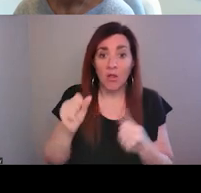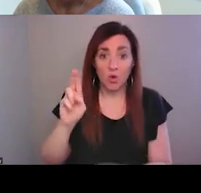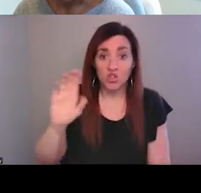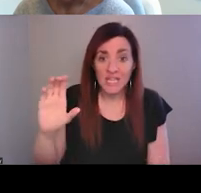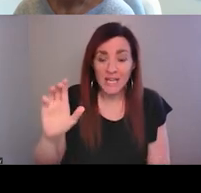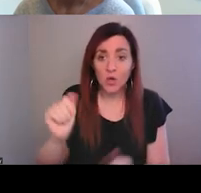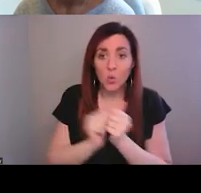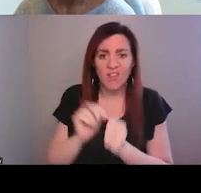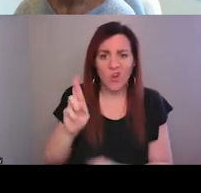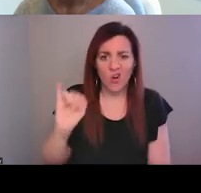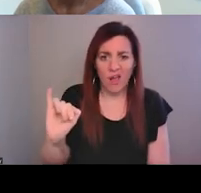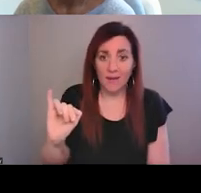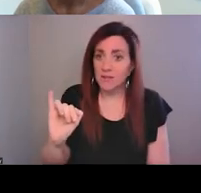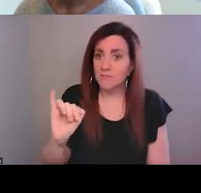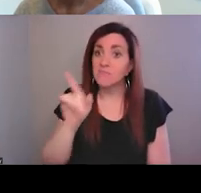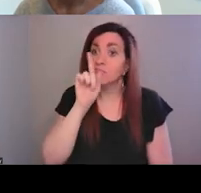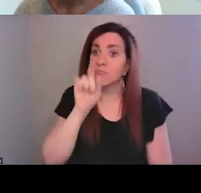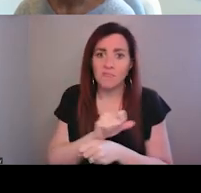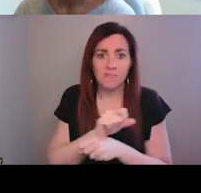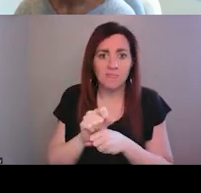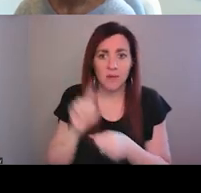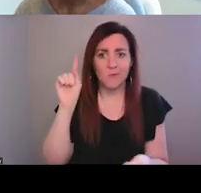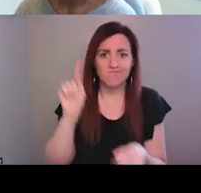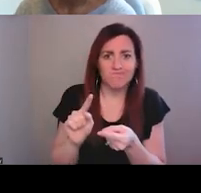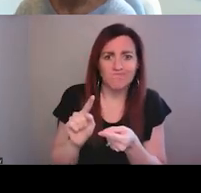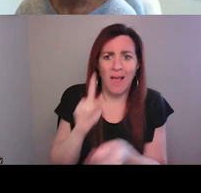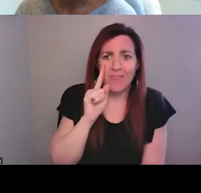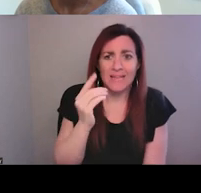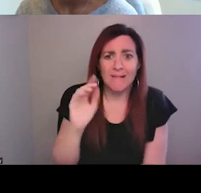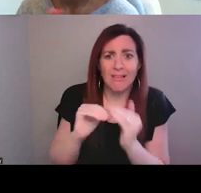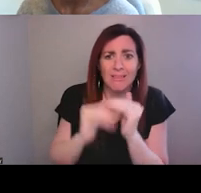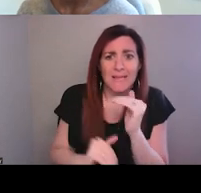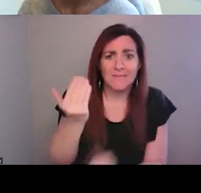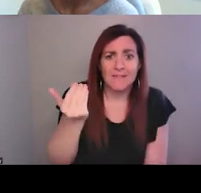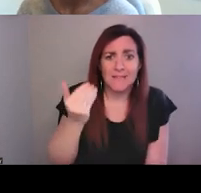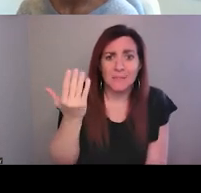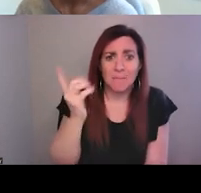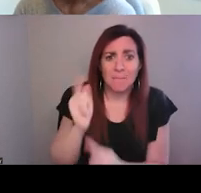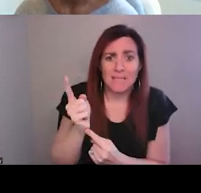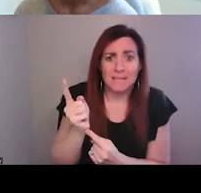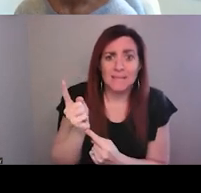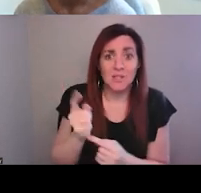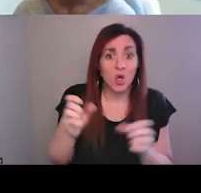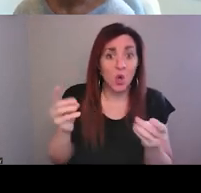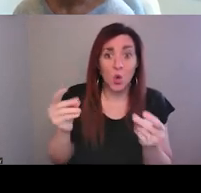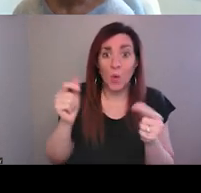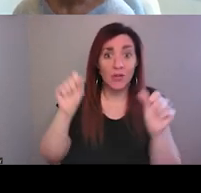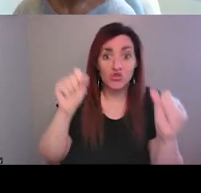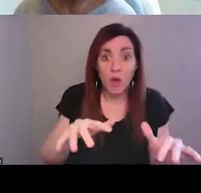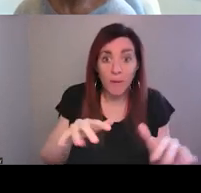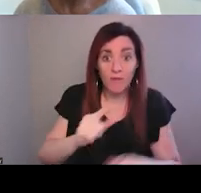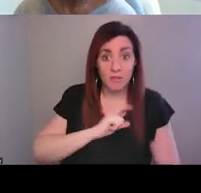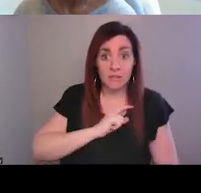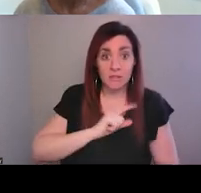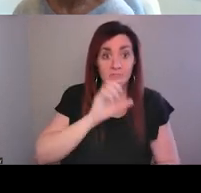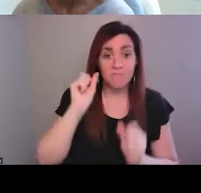RI. It literally is down to, I believe it's like less than 15 minutes. They have a quick drop-off so that law enforcement can get